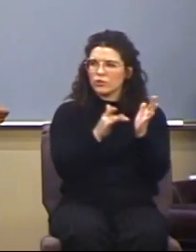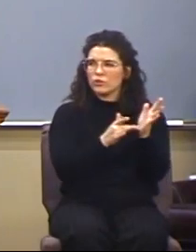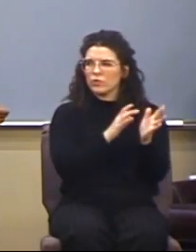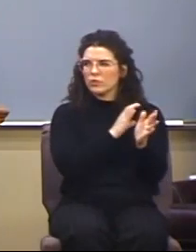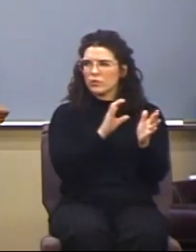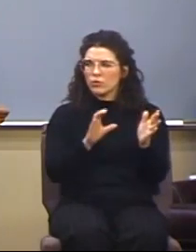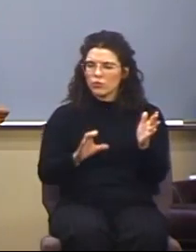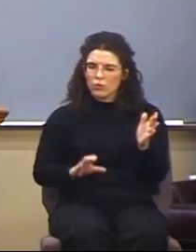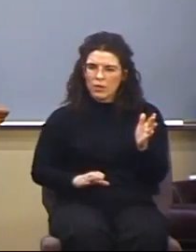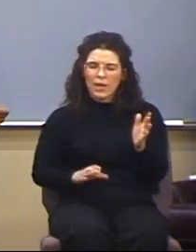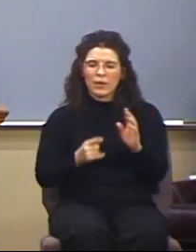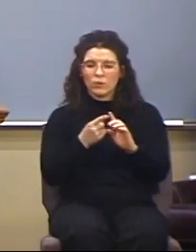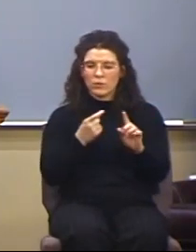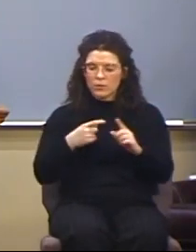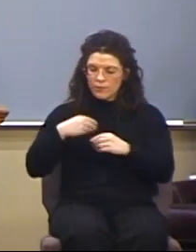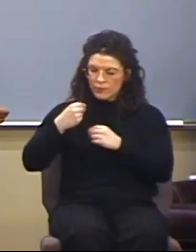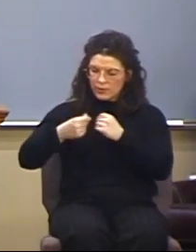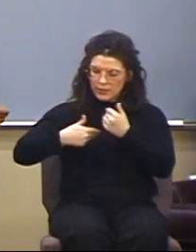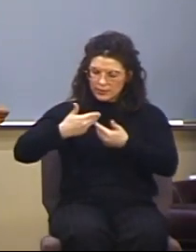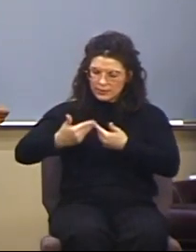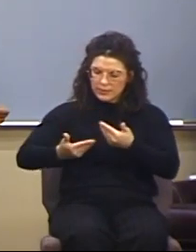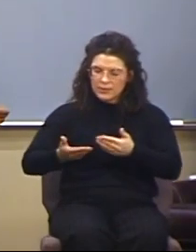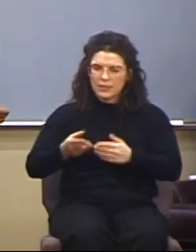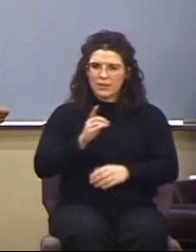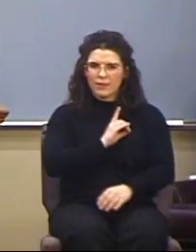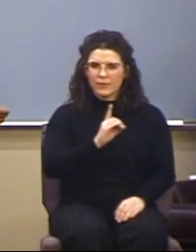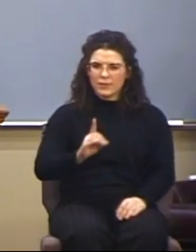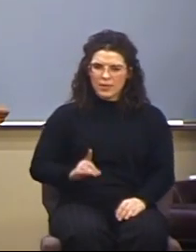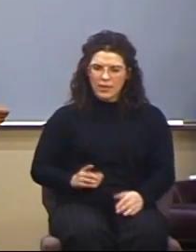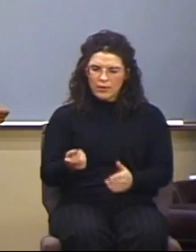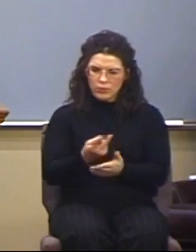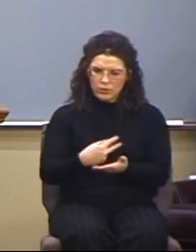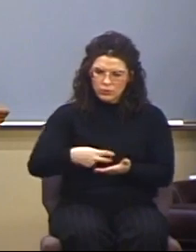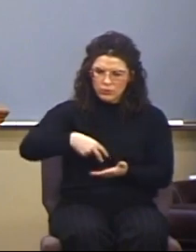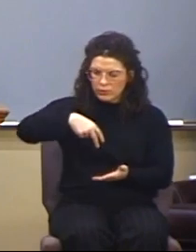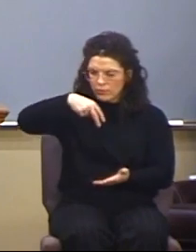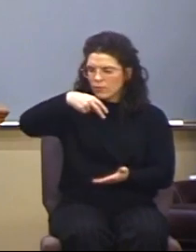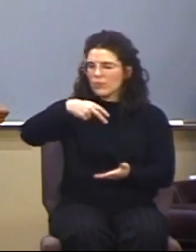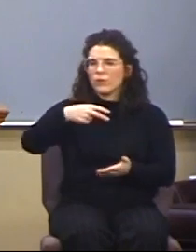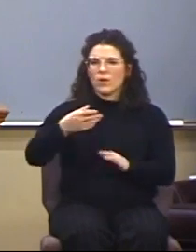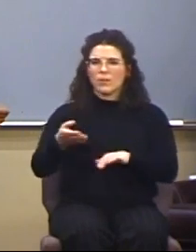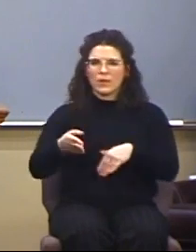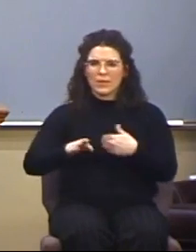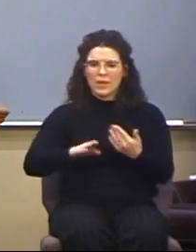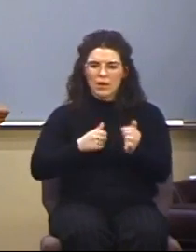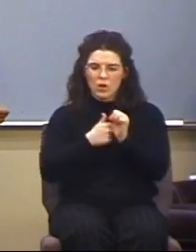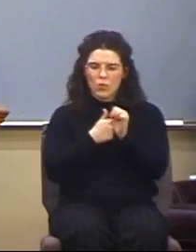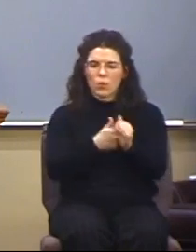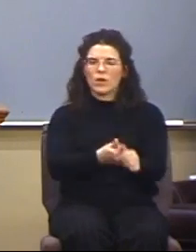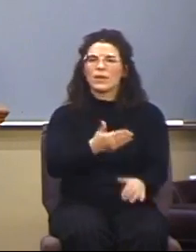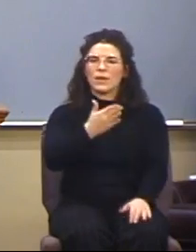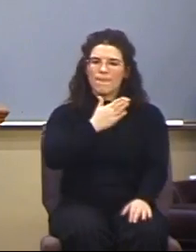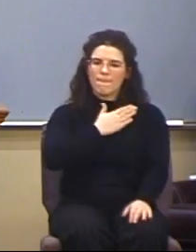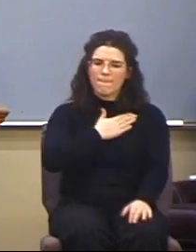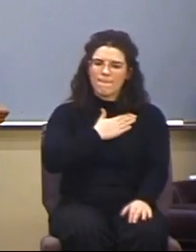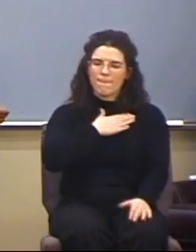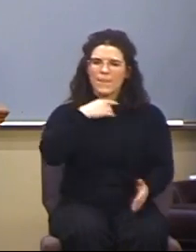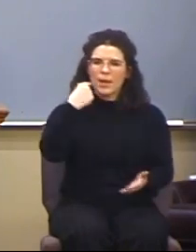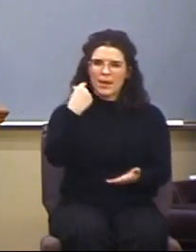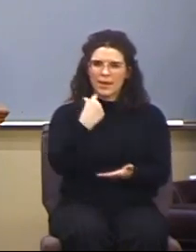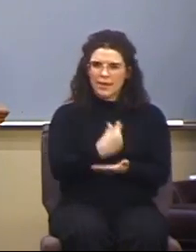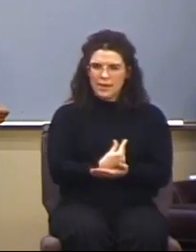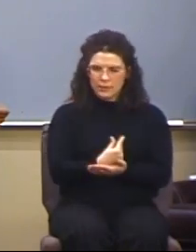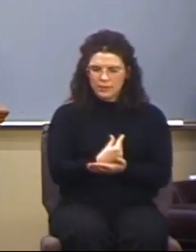of the seed of David was raised from the dead according to my gospel.